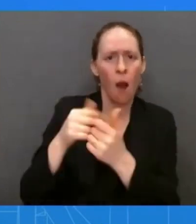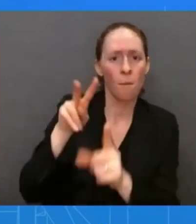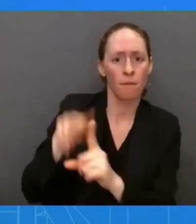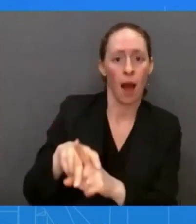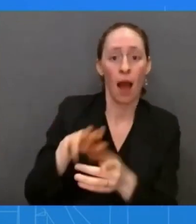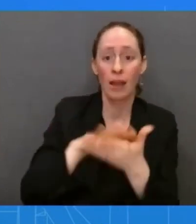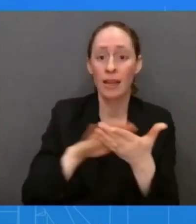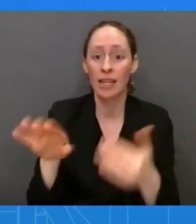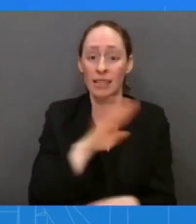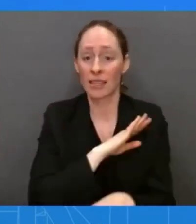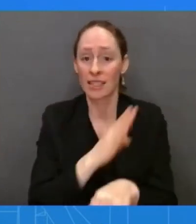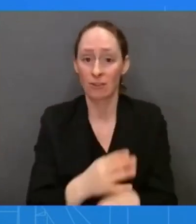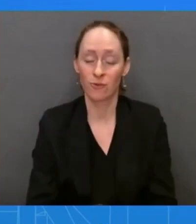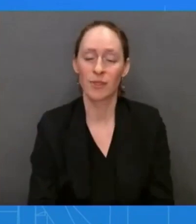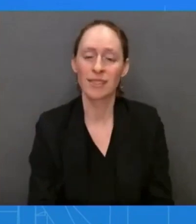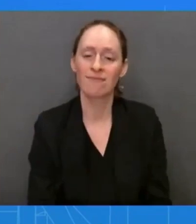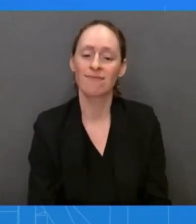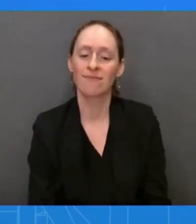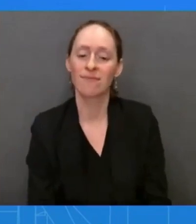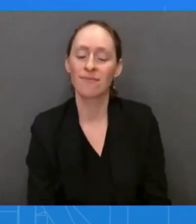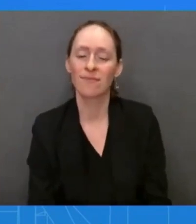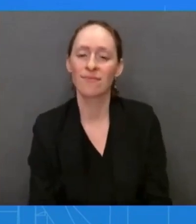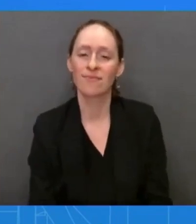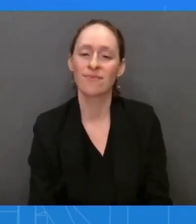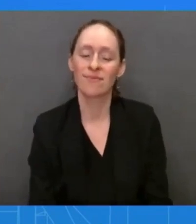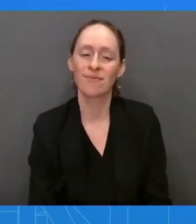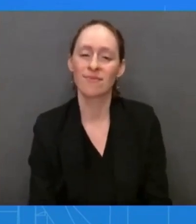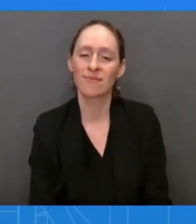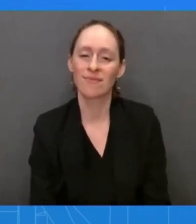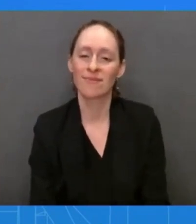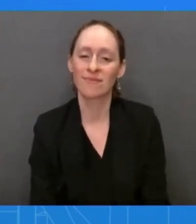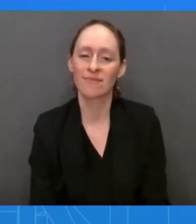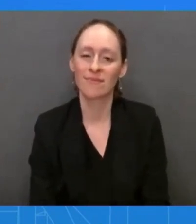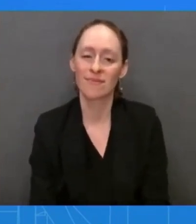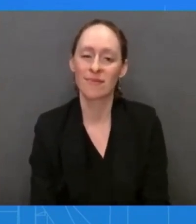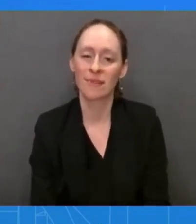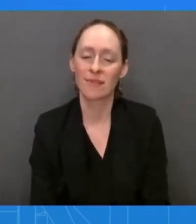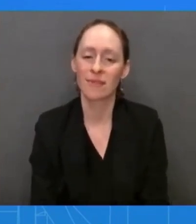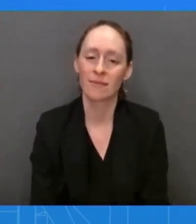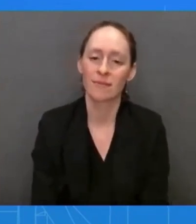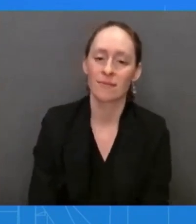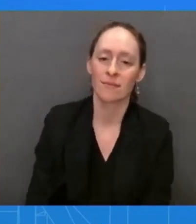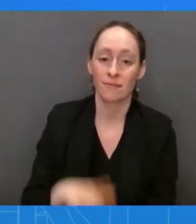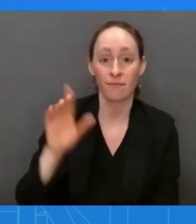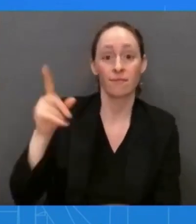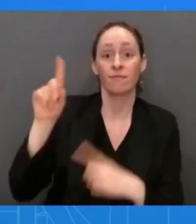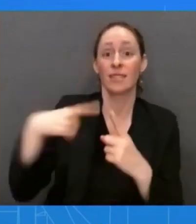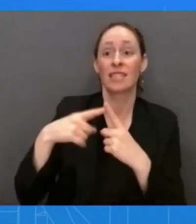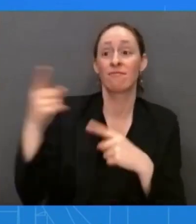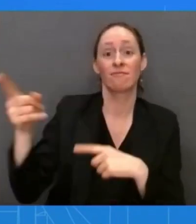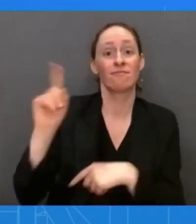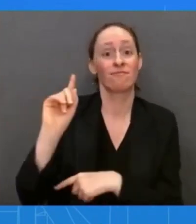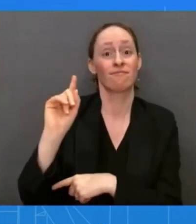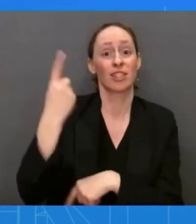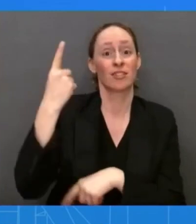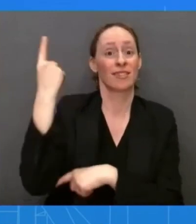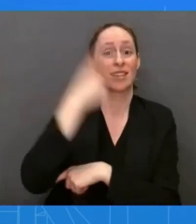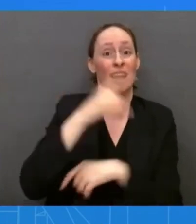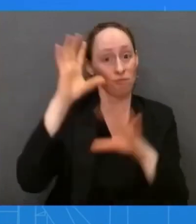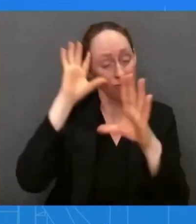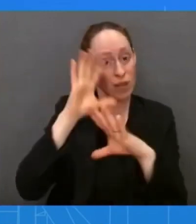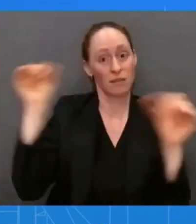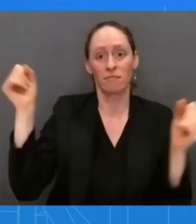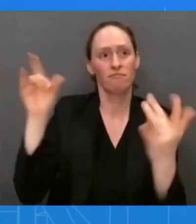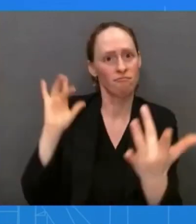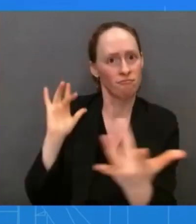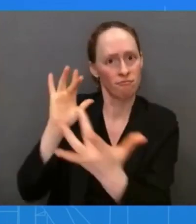foreign leader as President of the United States was to Prime Minister Trudeau, highlighting the strategic importance of this incredible relationship. Since